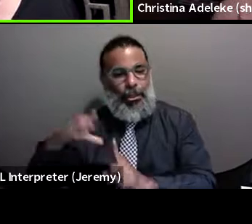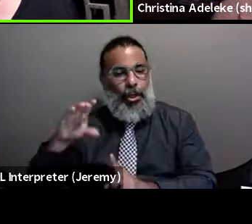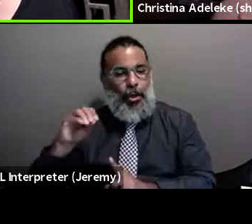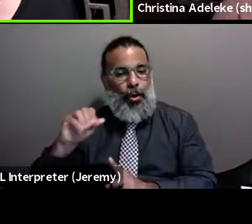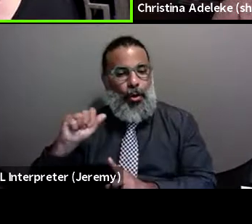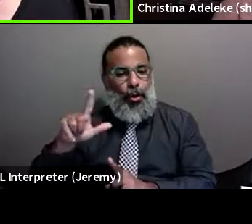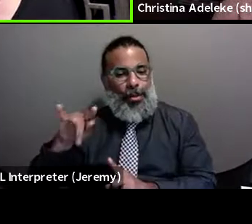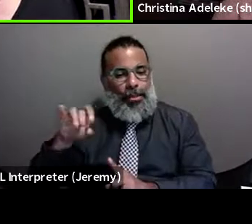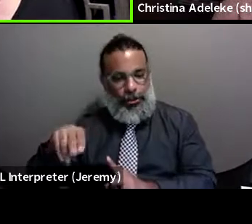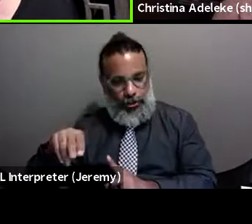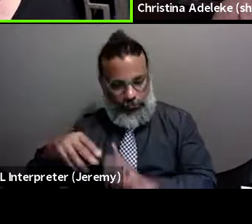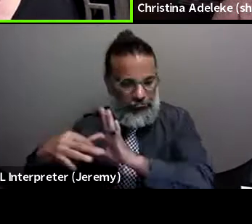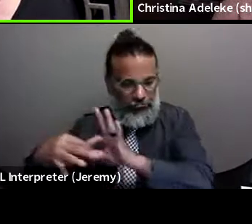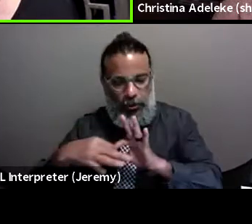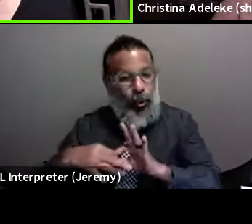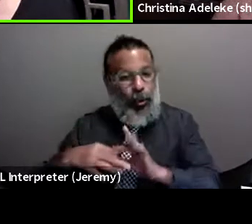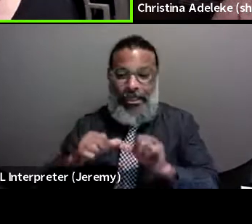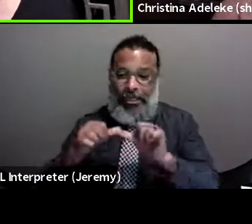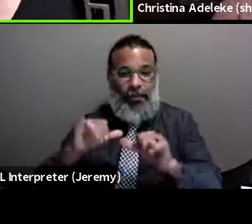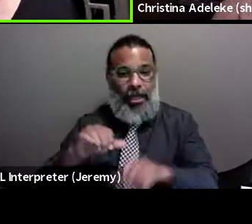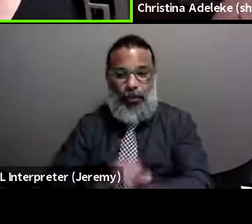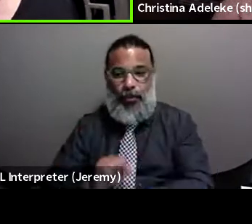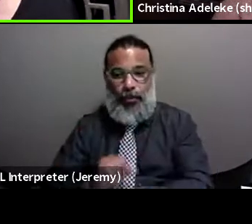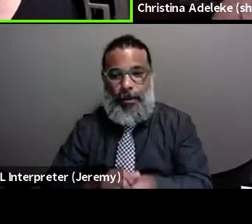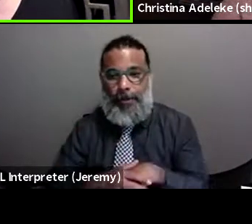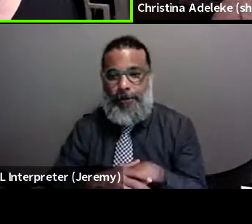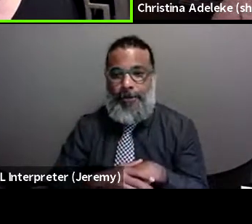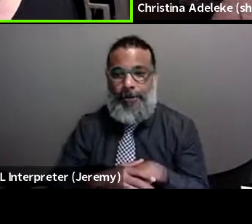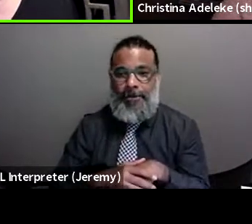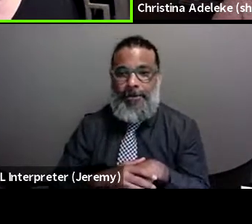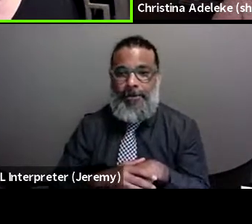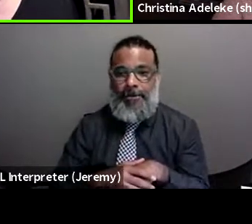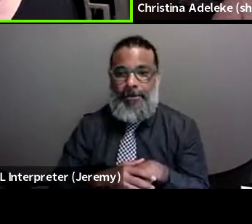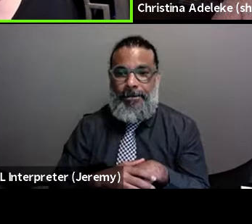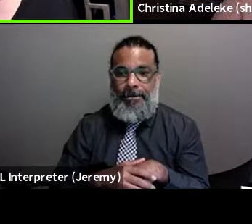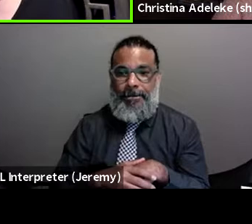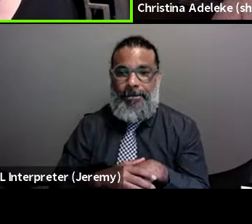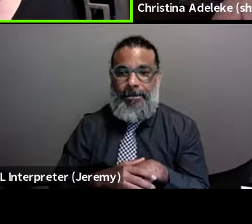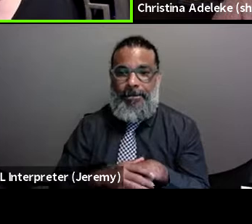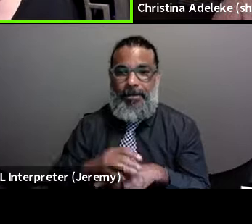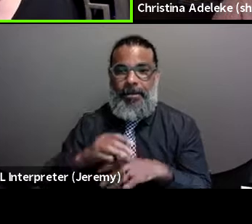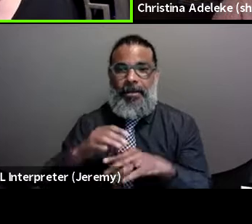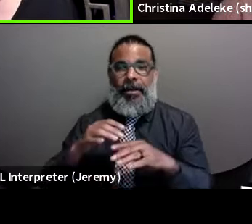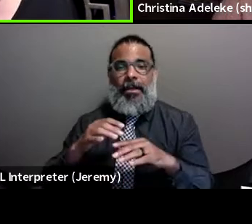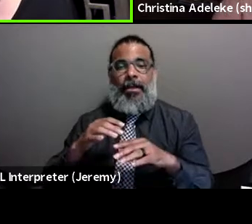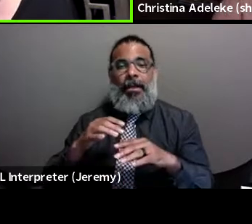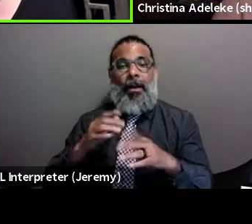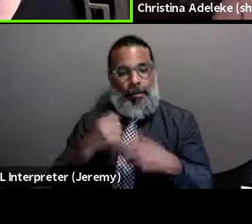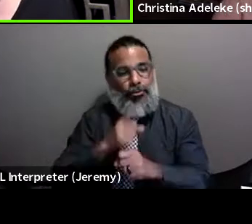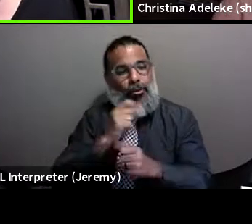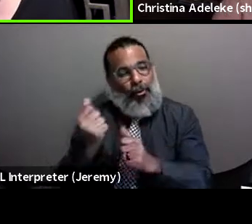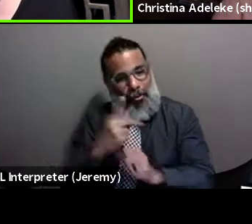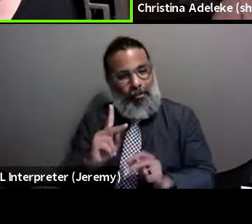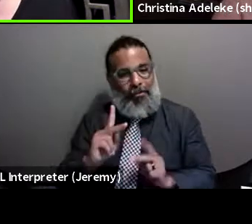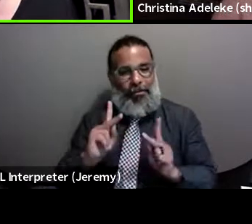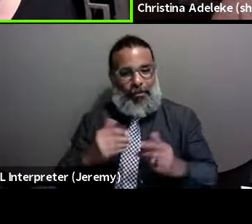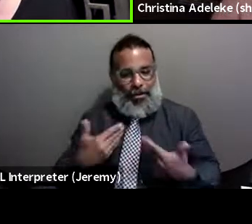you know, we're going to continue that push until all Americans have access to health care.